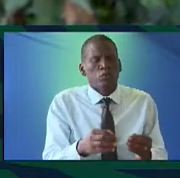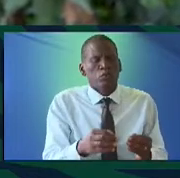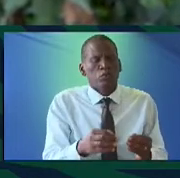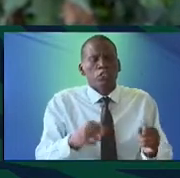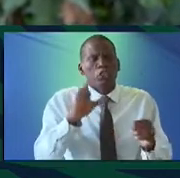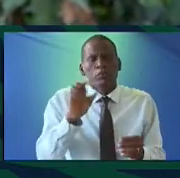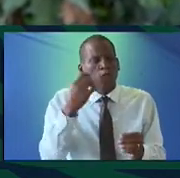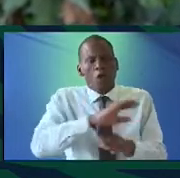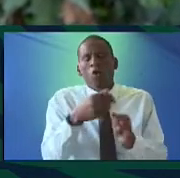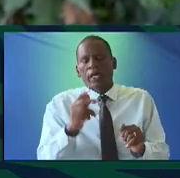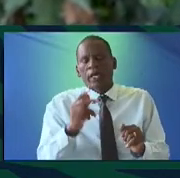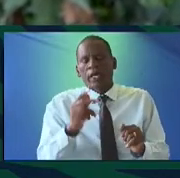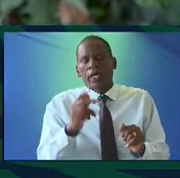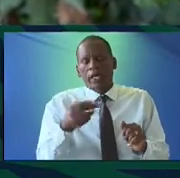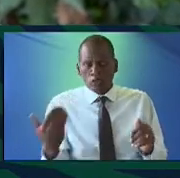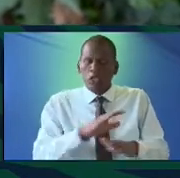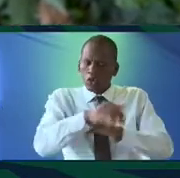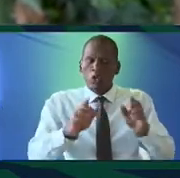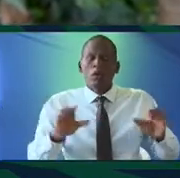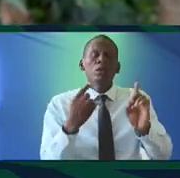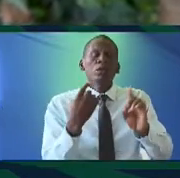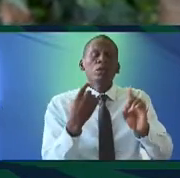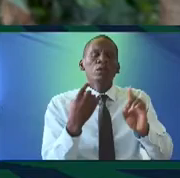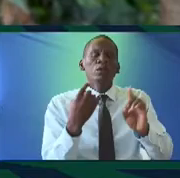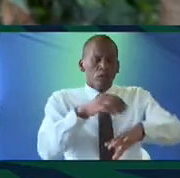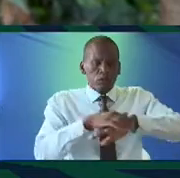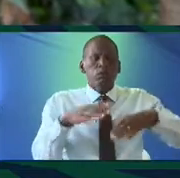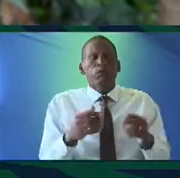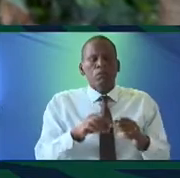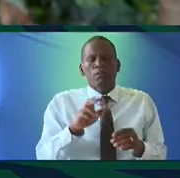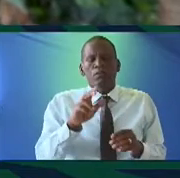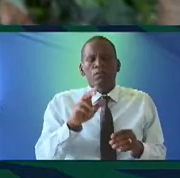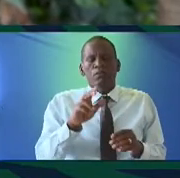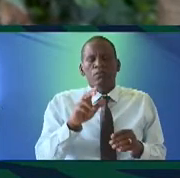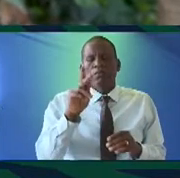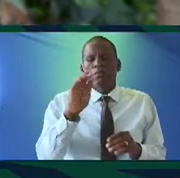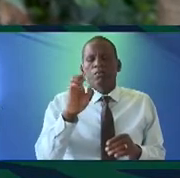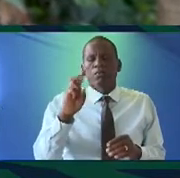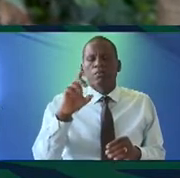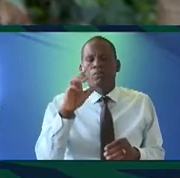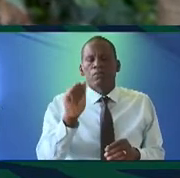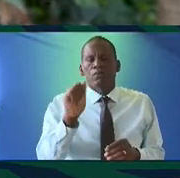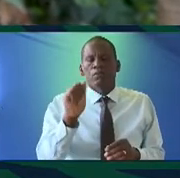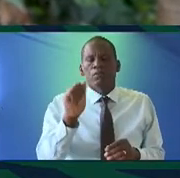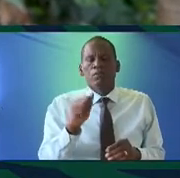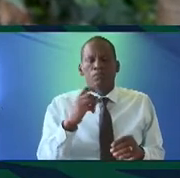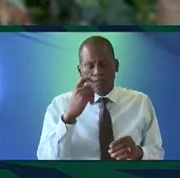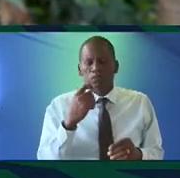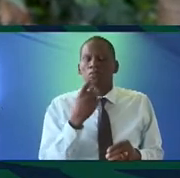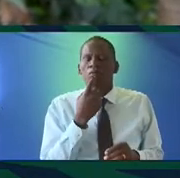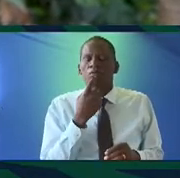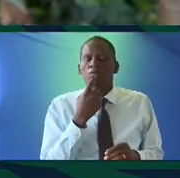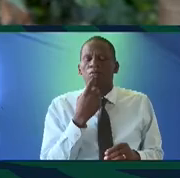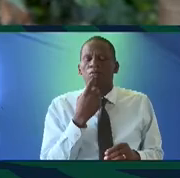every Kenyan child, in all the languages, not just in English, in Kidavida, in Kiturkana, the whole range of